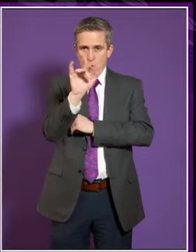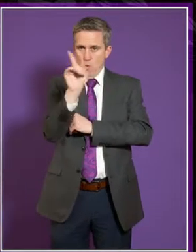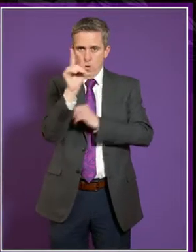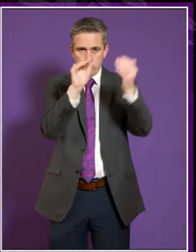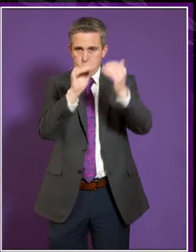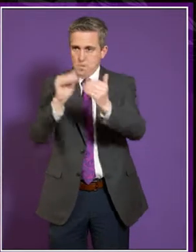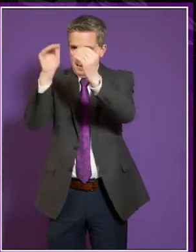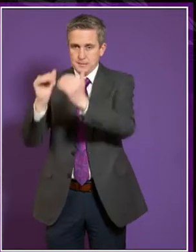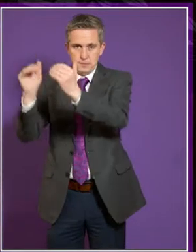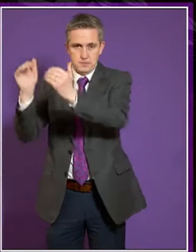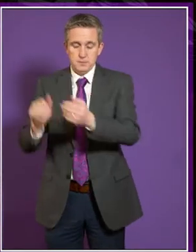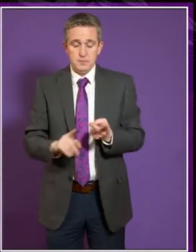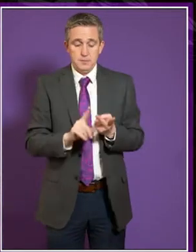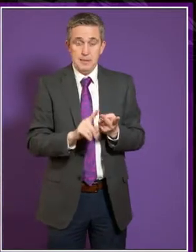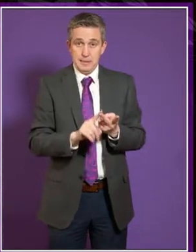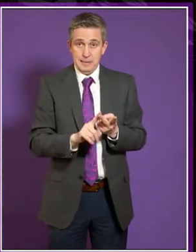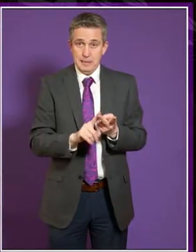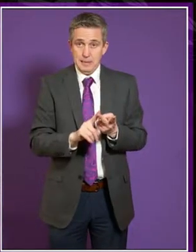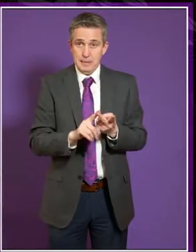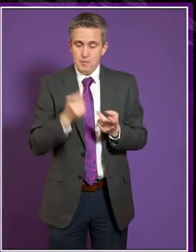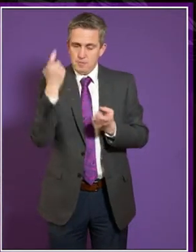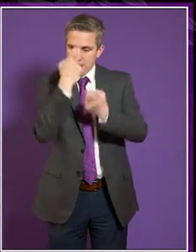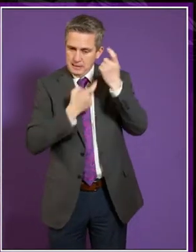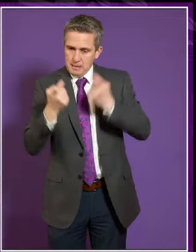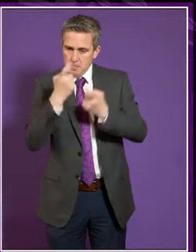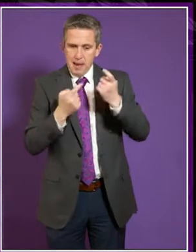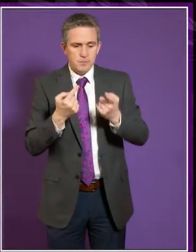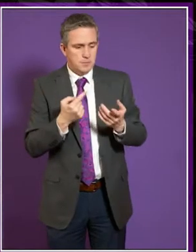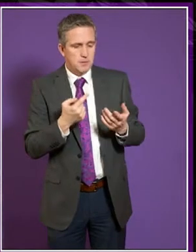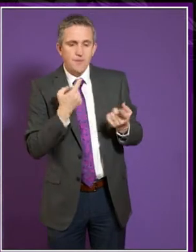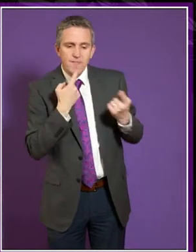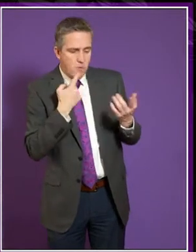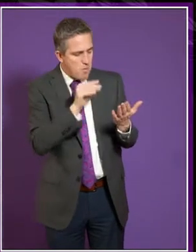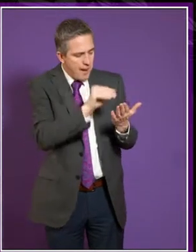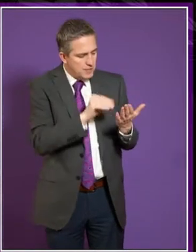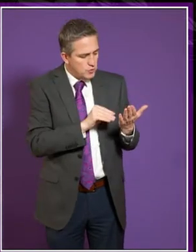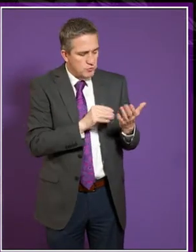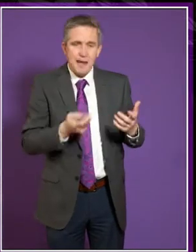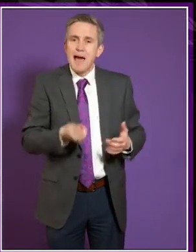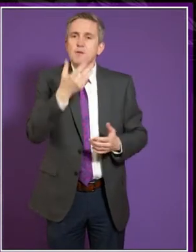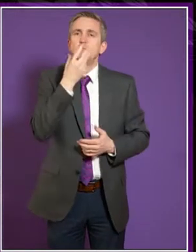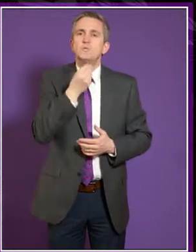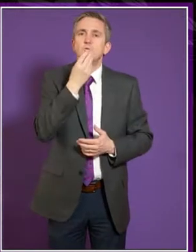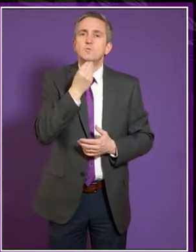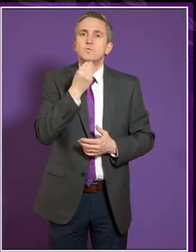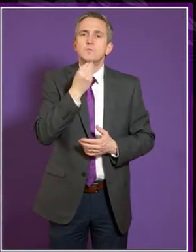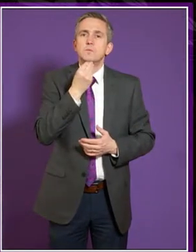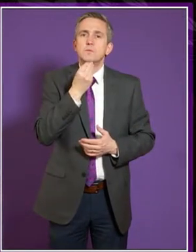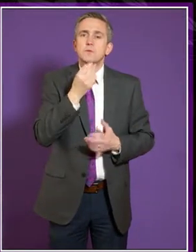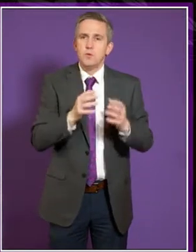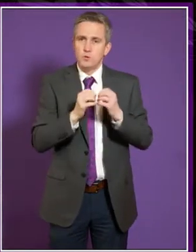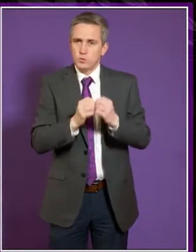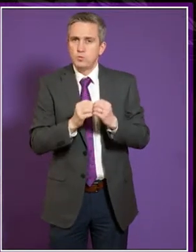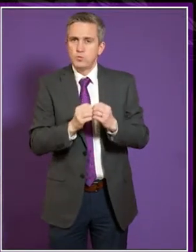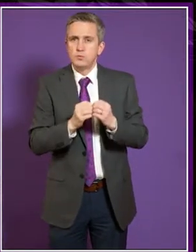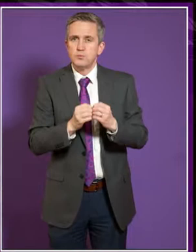much clearer what use this contextual information is put to. There's a risk it becomes a bit of a black box. mean, students know